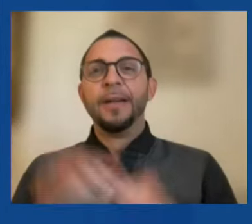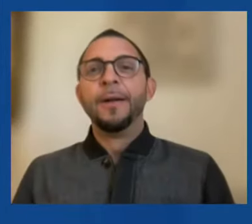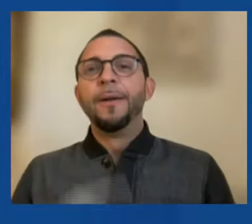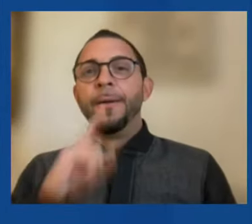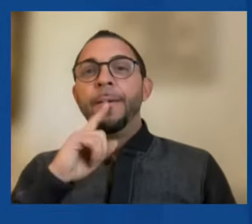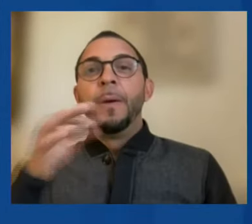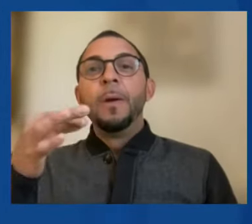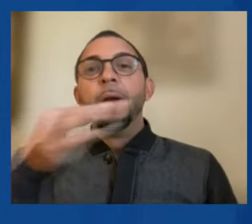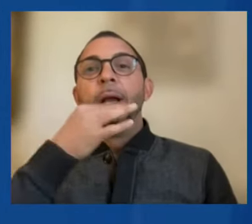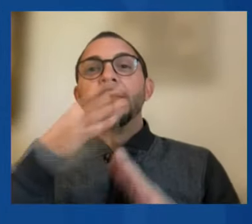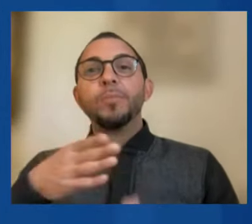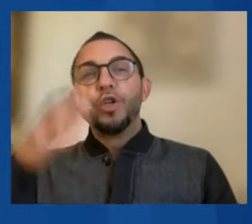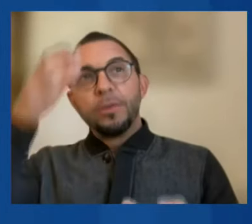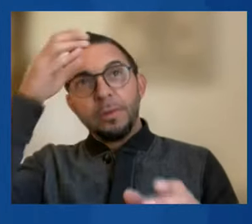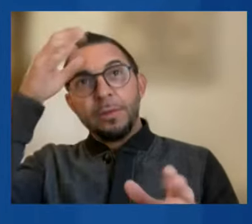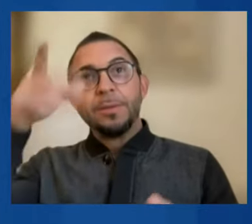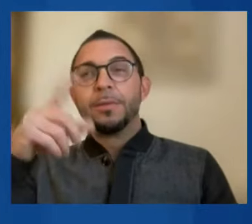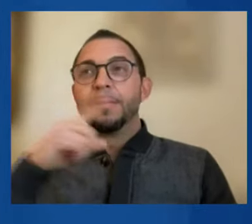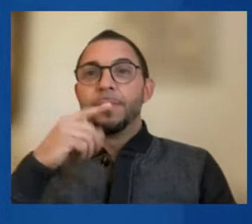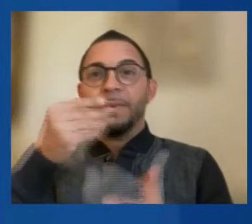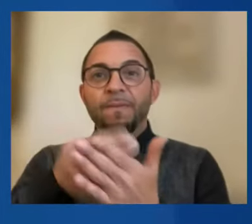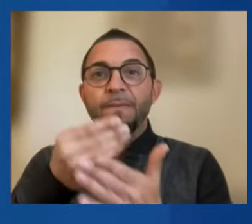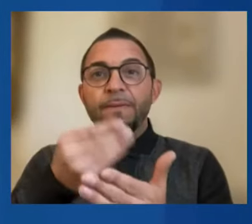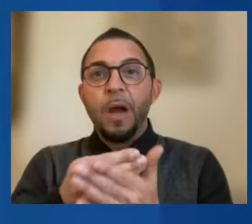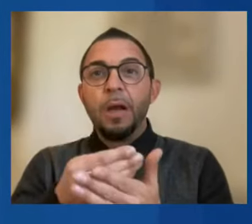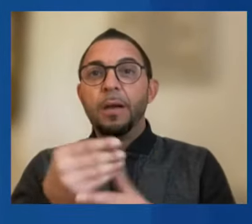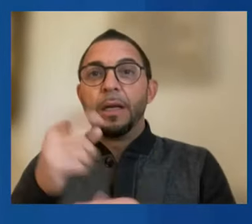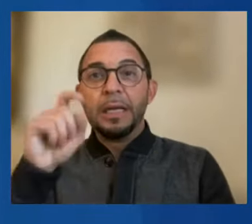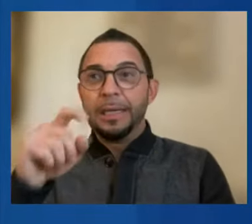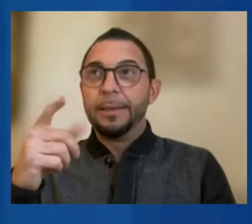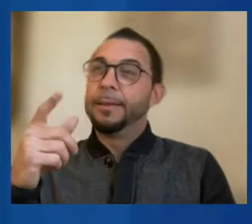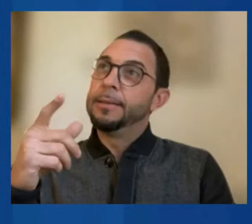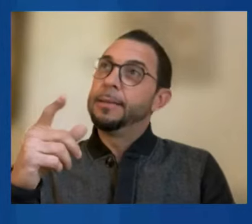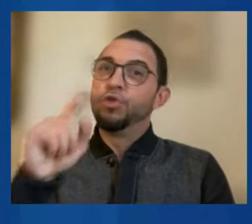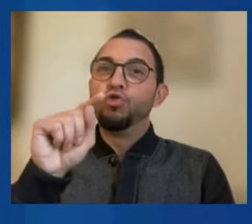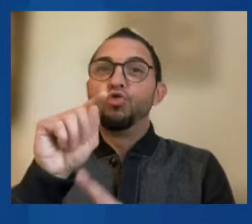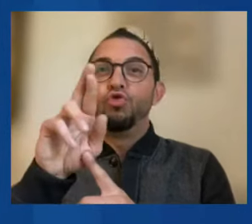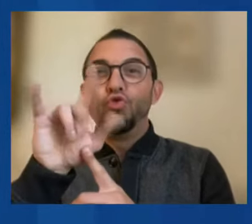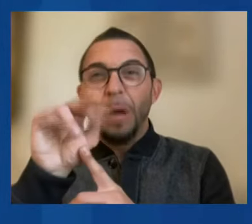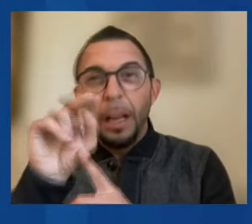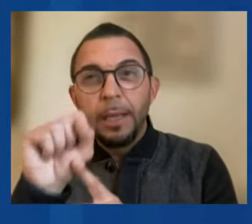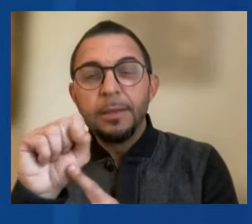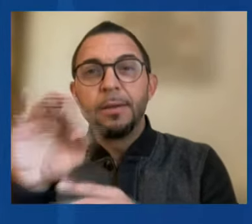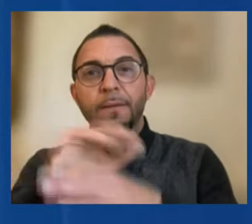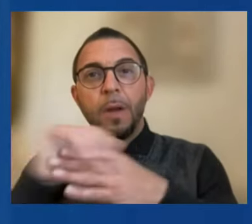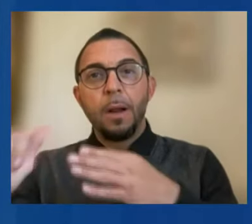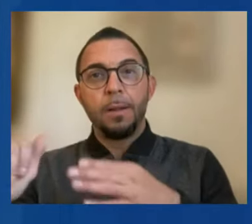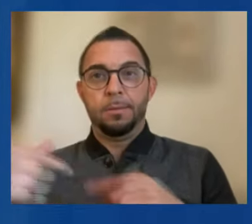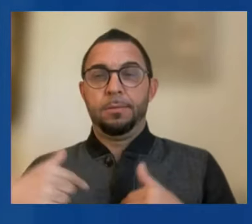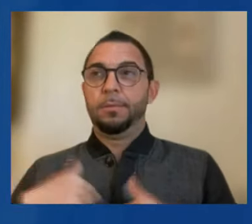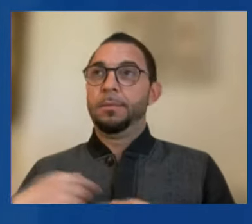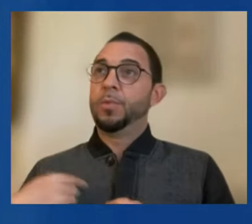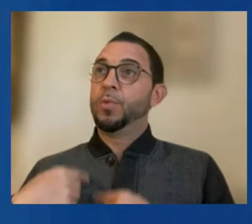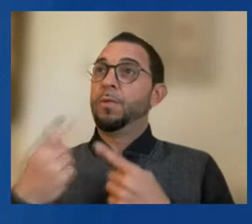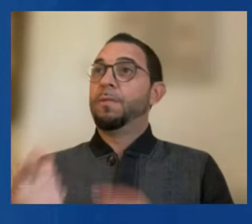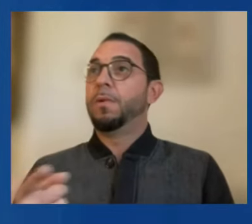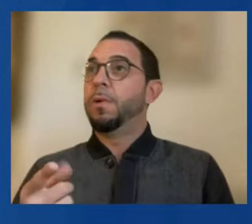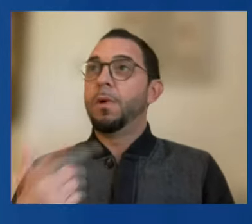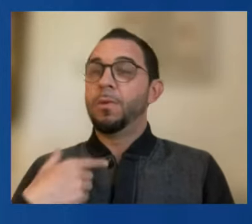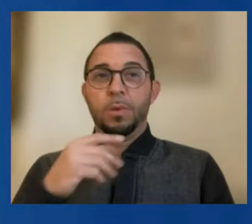put the funding needs in the trillions, and we've so far been working in billions.